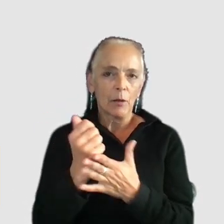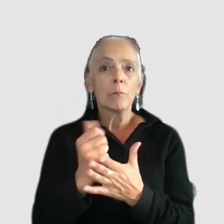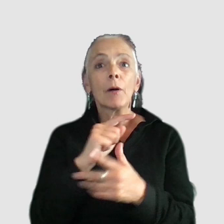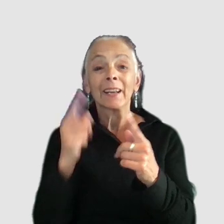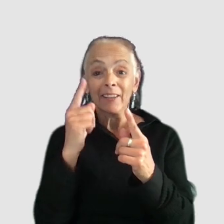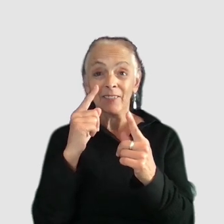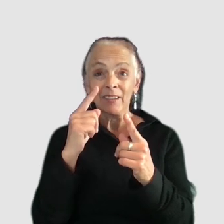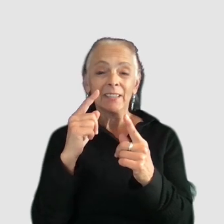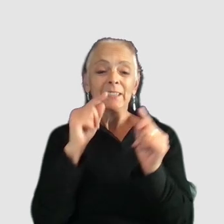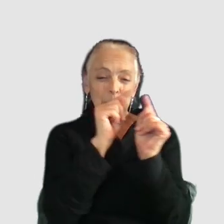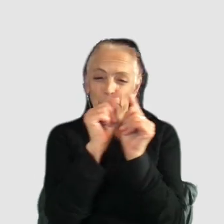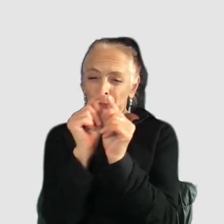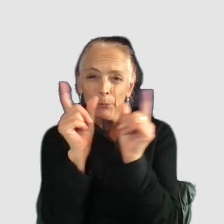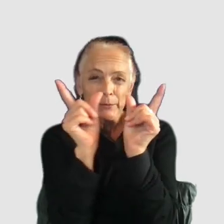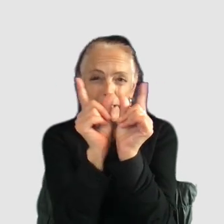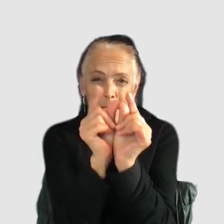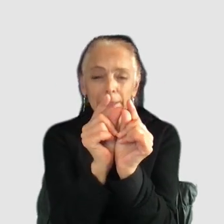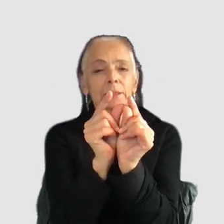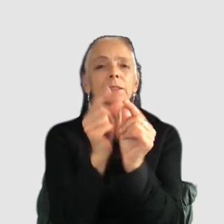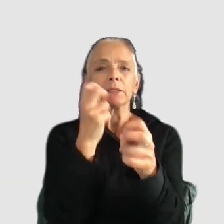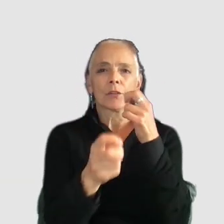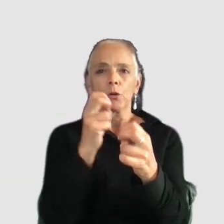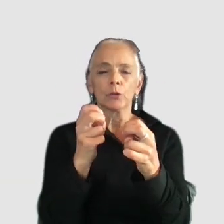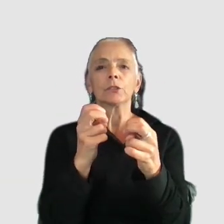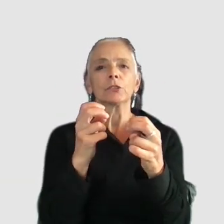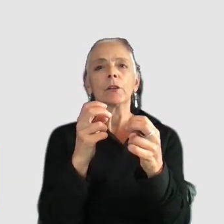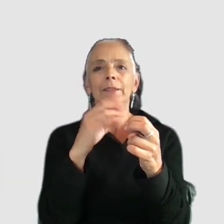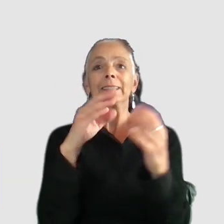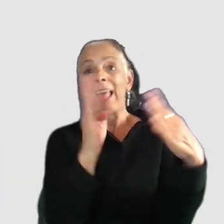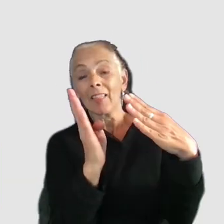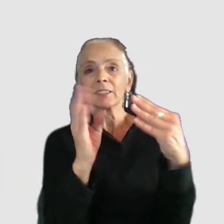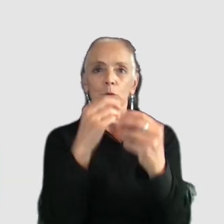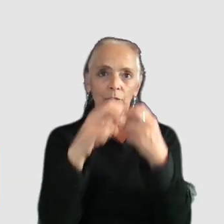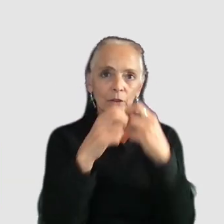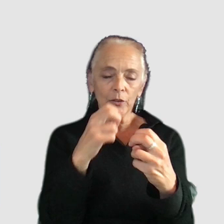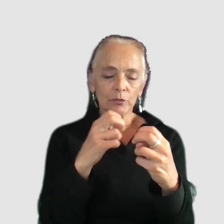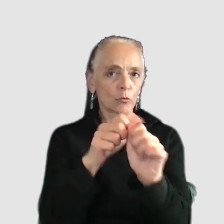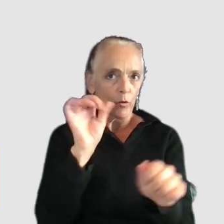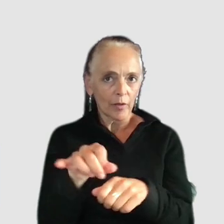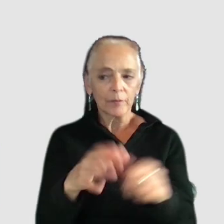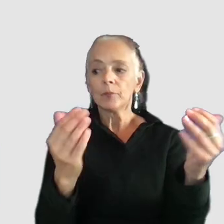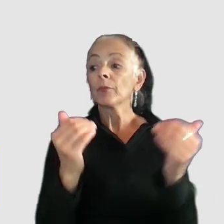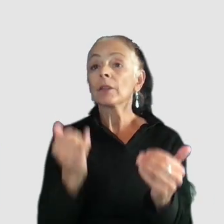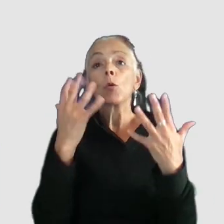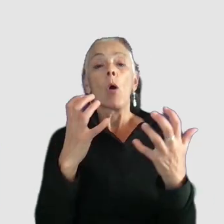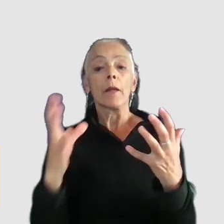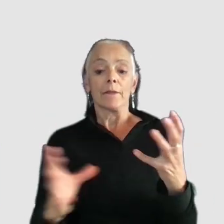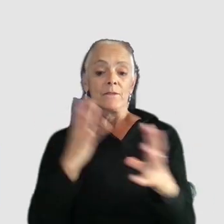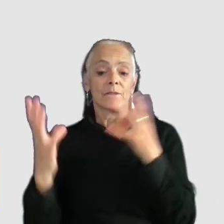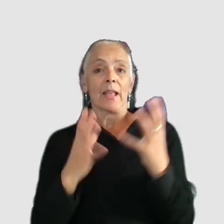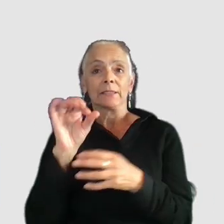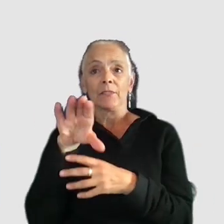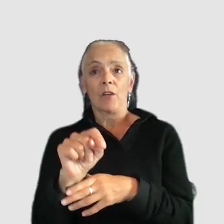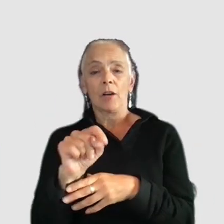and italics make it more difficult to read so stay away from those if you really do want to include a a fancy font in your game